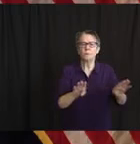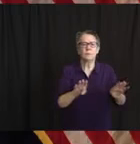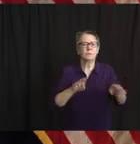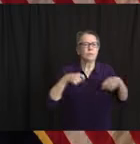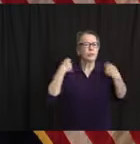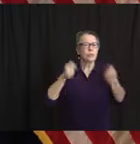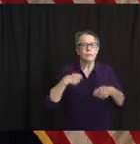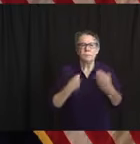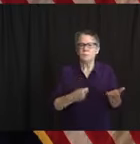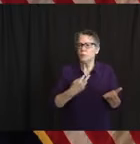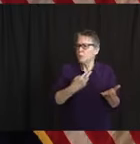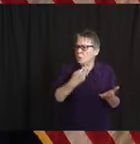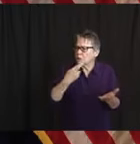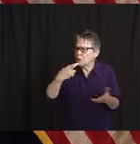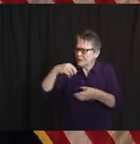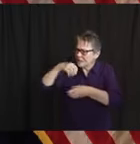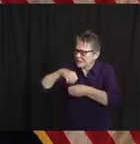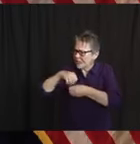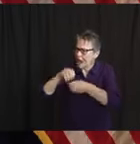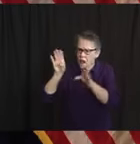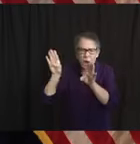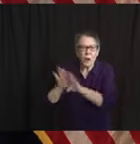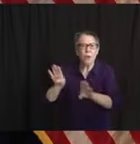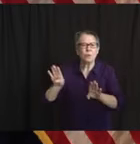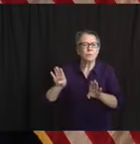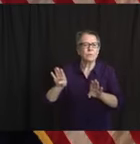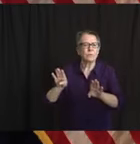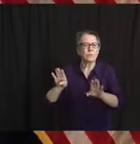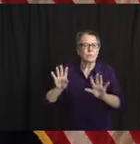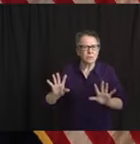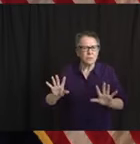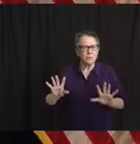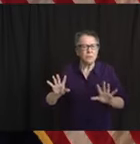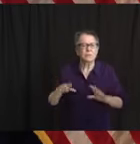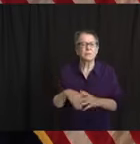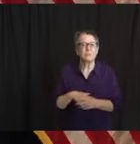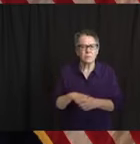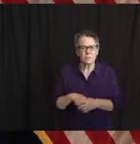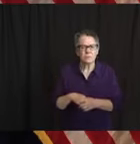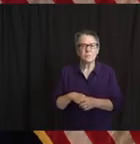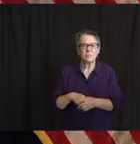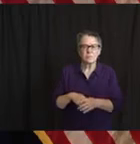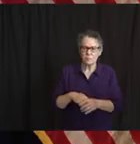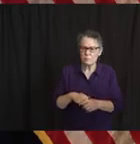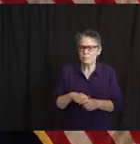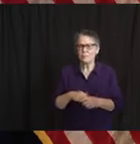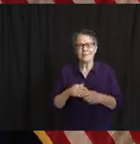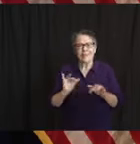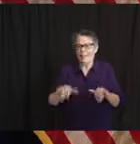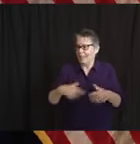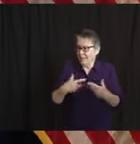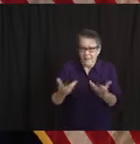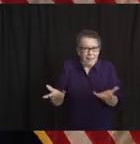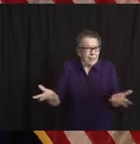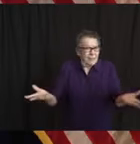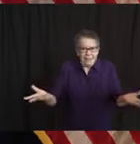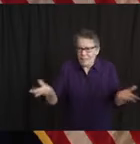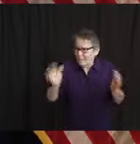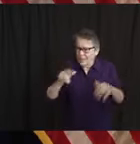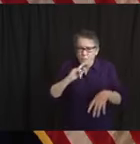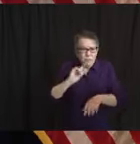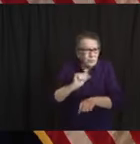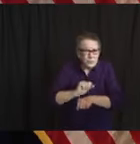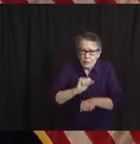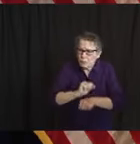sort of a point of principle. This is a reality that we are just not there yet as a public health